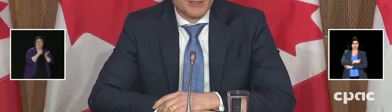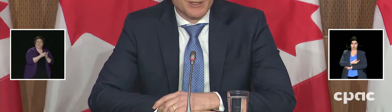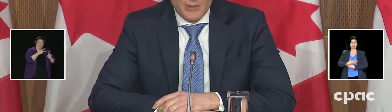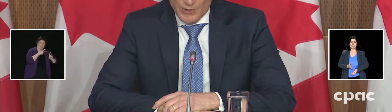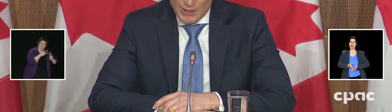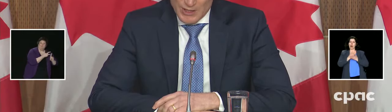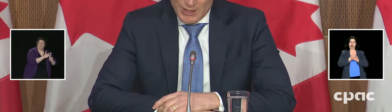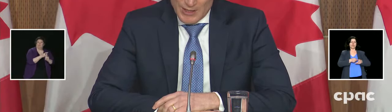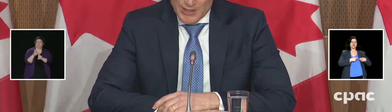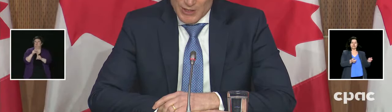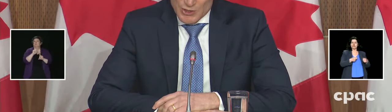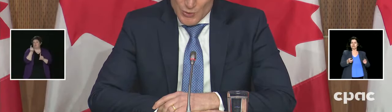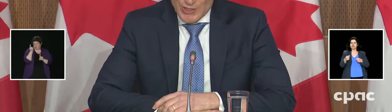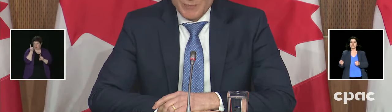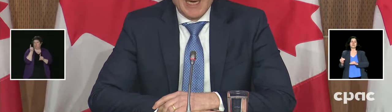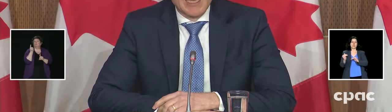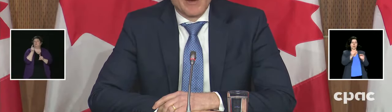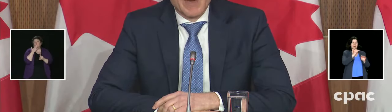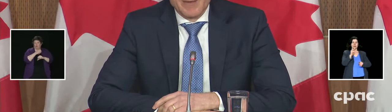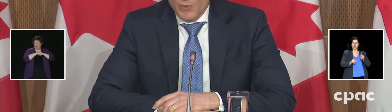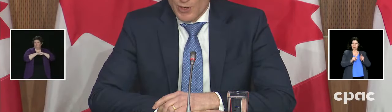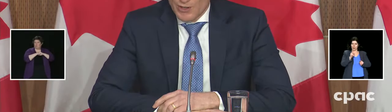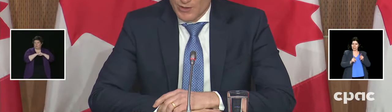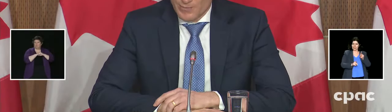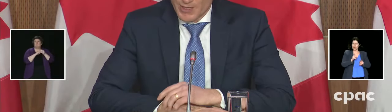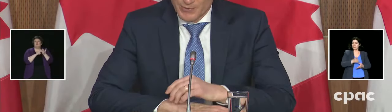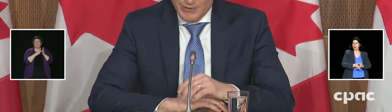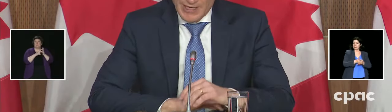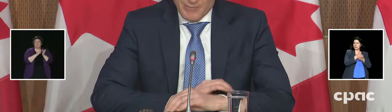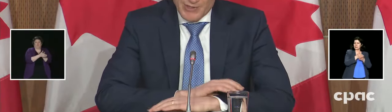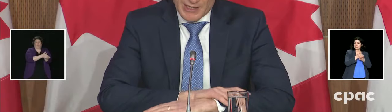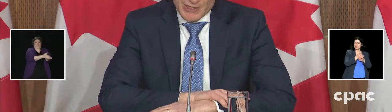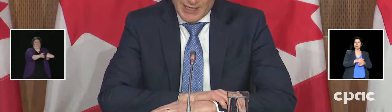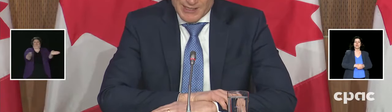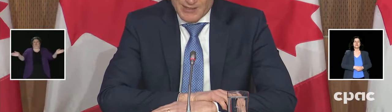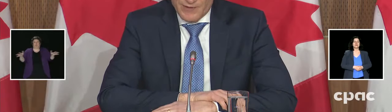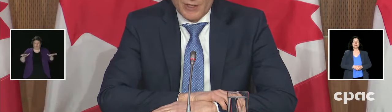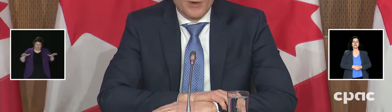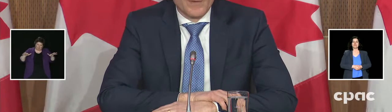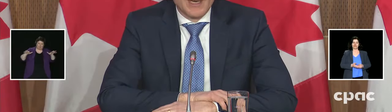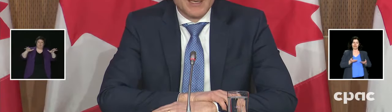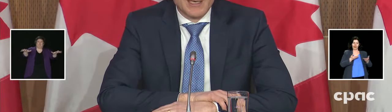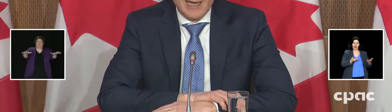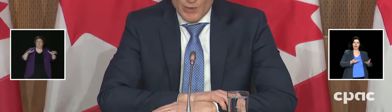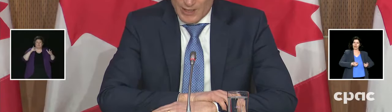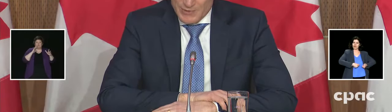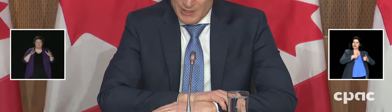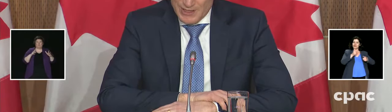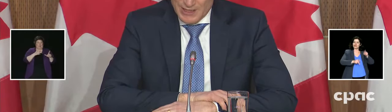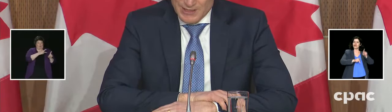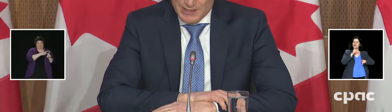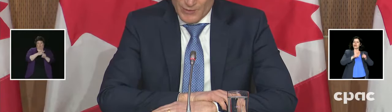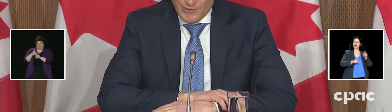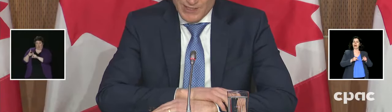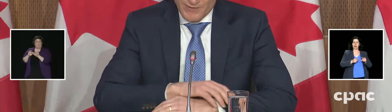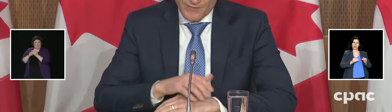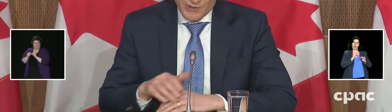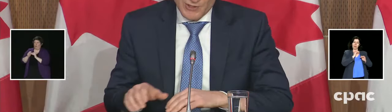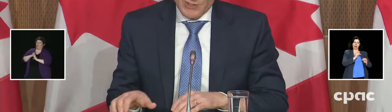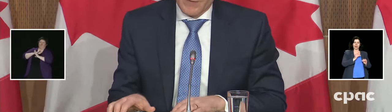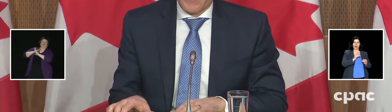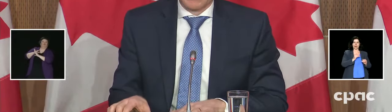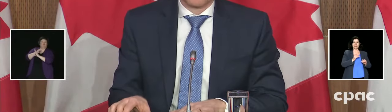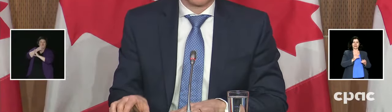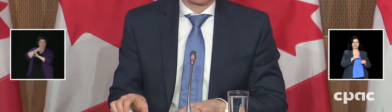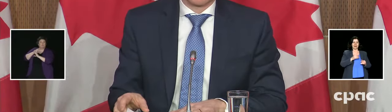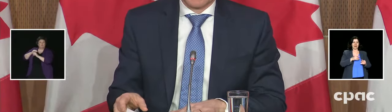protection. It will do this by allowing many more people to gain protection against severe COVID-19 outcomes, since they will receive the